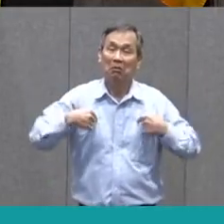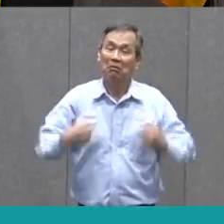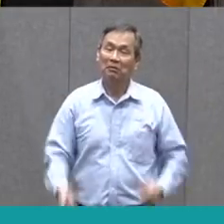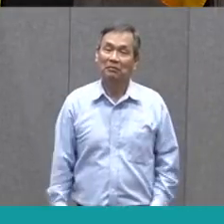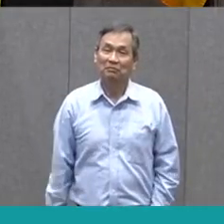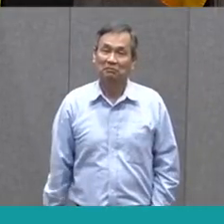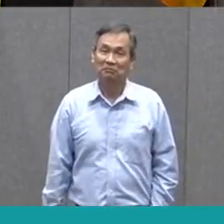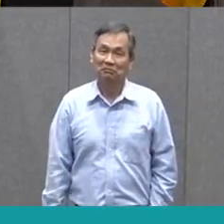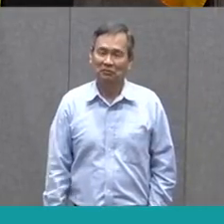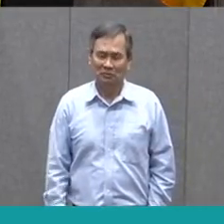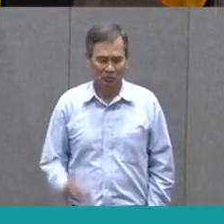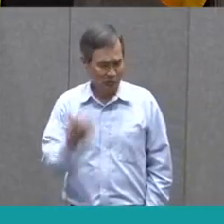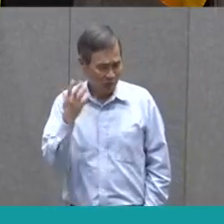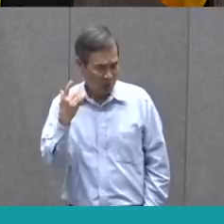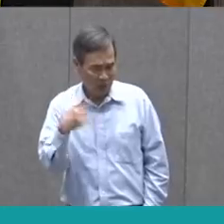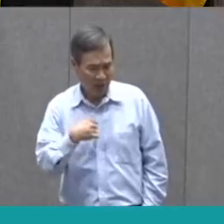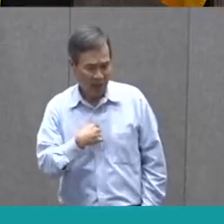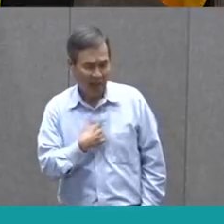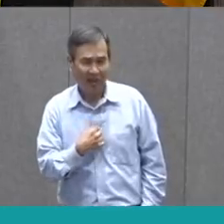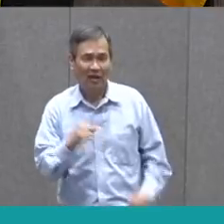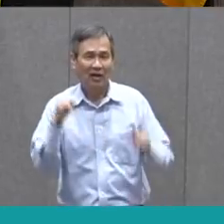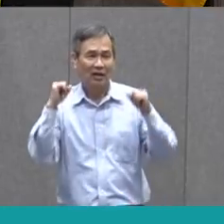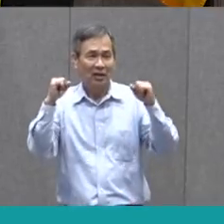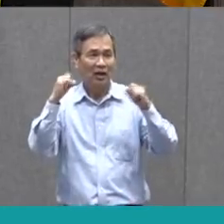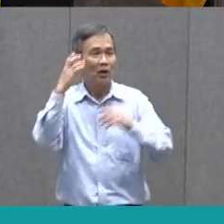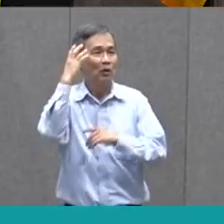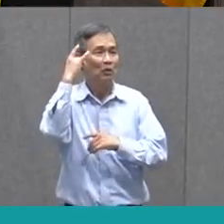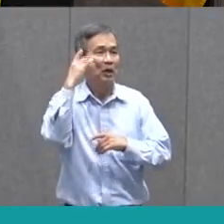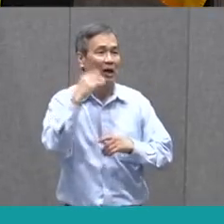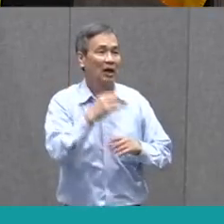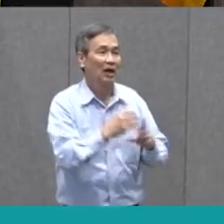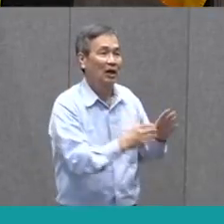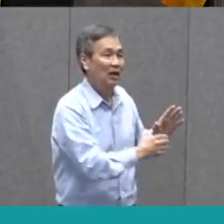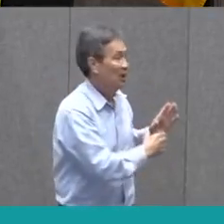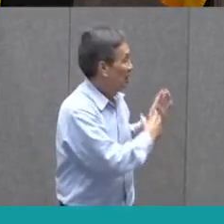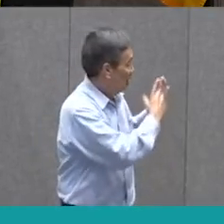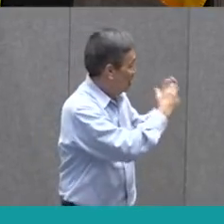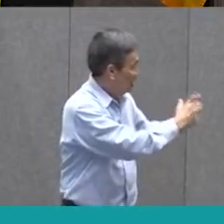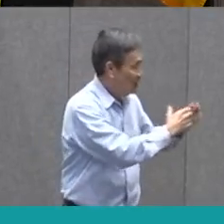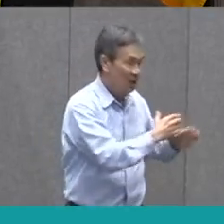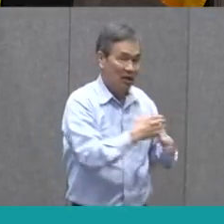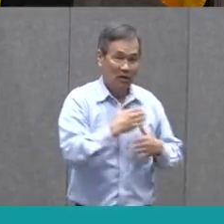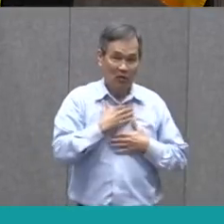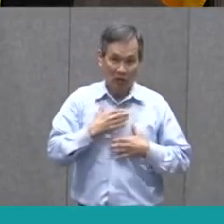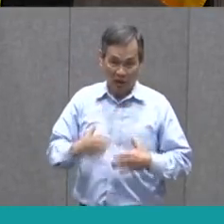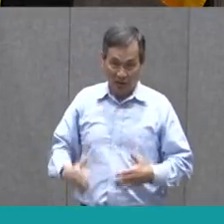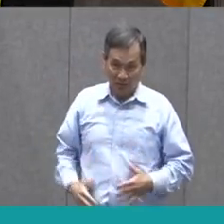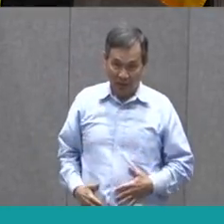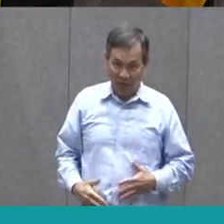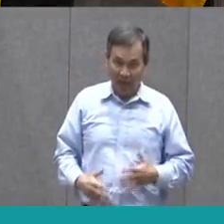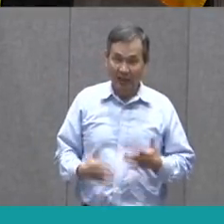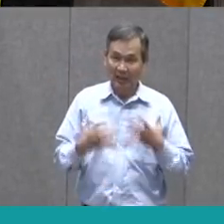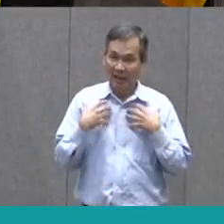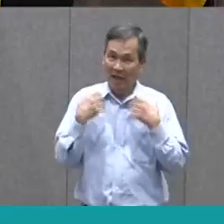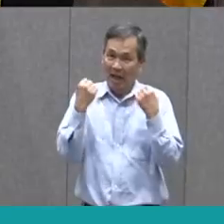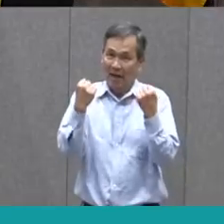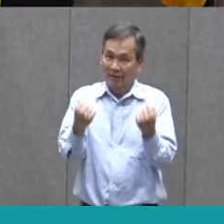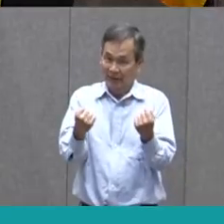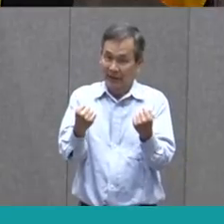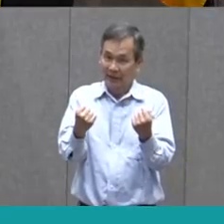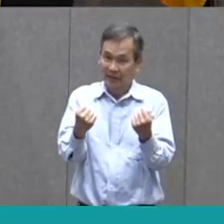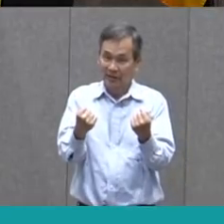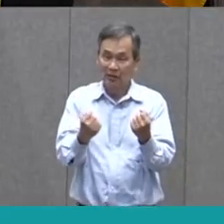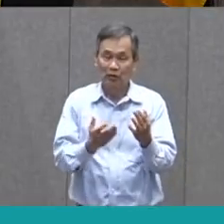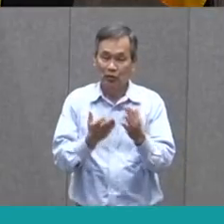Why do I need to exercise? Because I need to keep my body healthy and get some exercise,